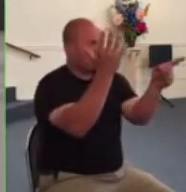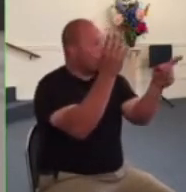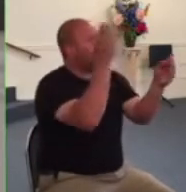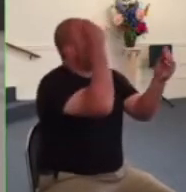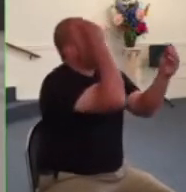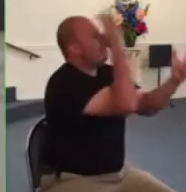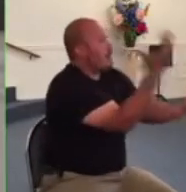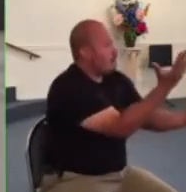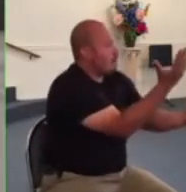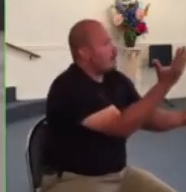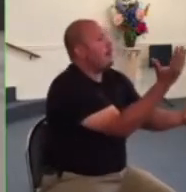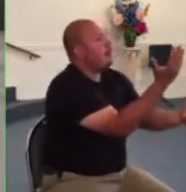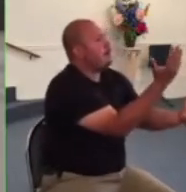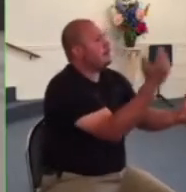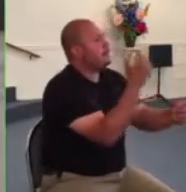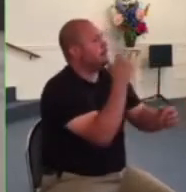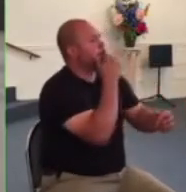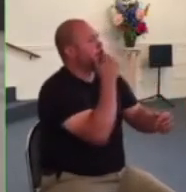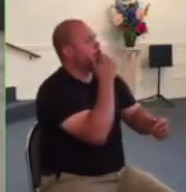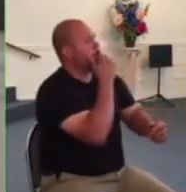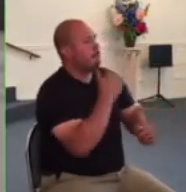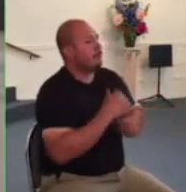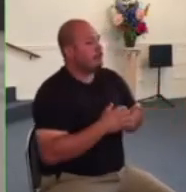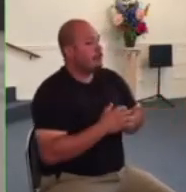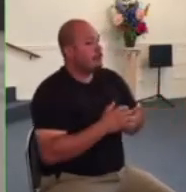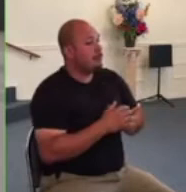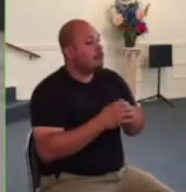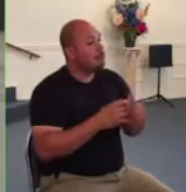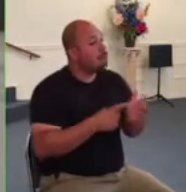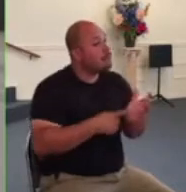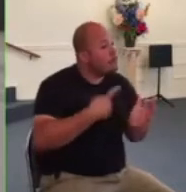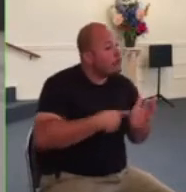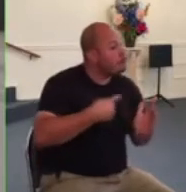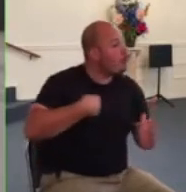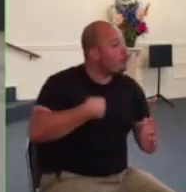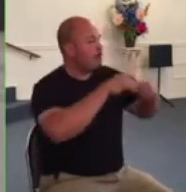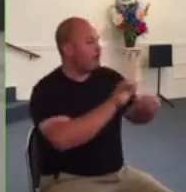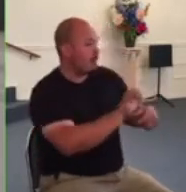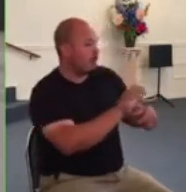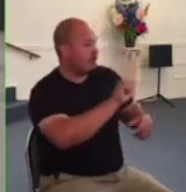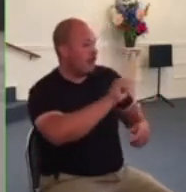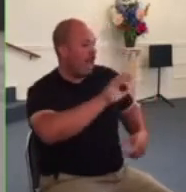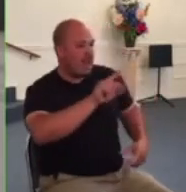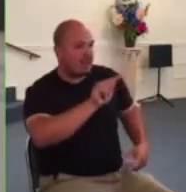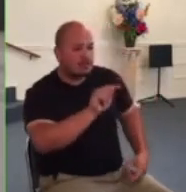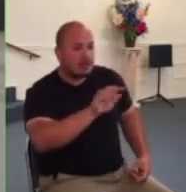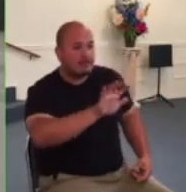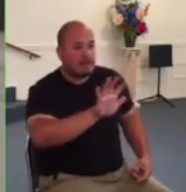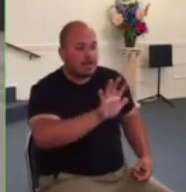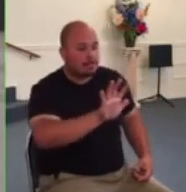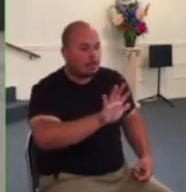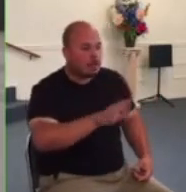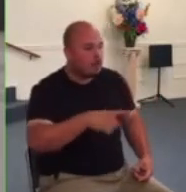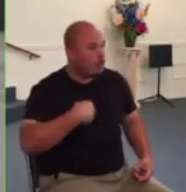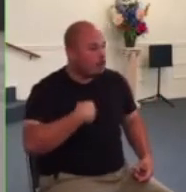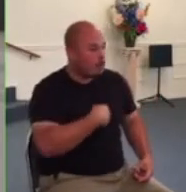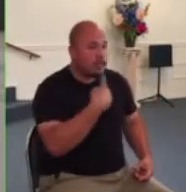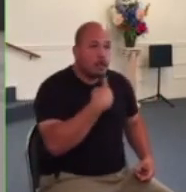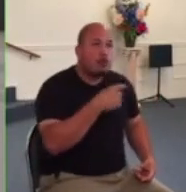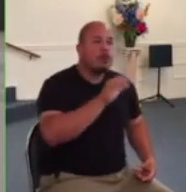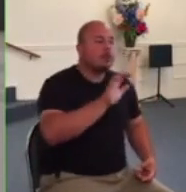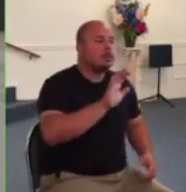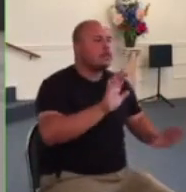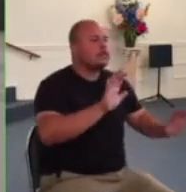are still those times when we have to say like peter in acts 5 we must obey god rather than human beings